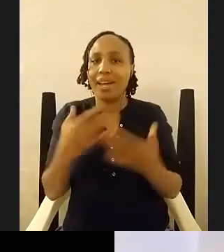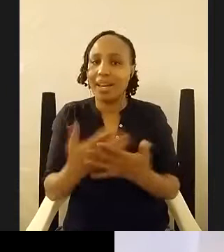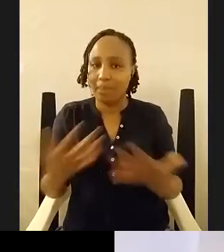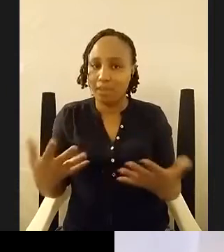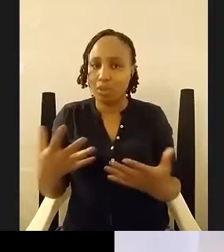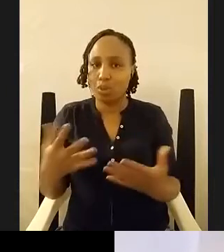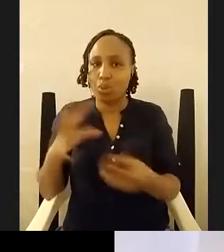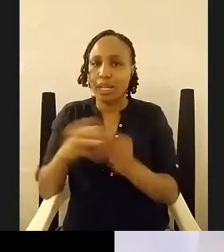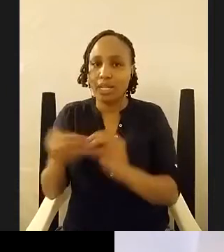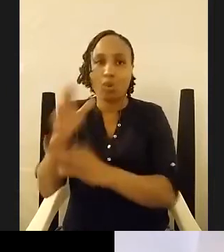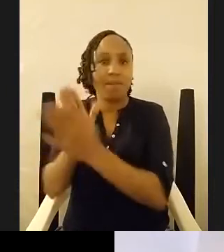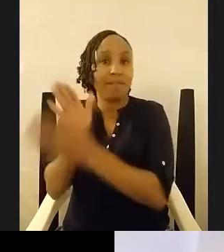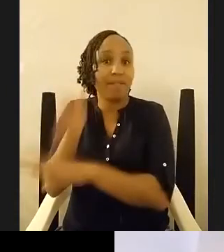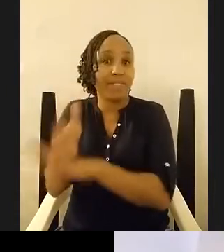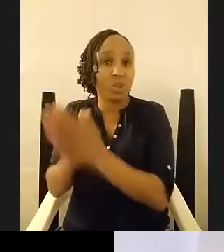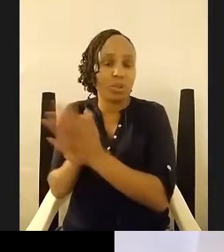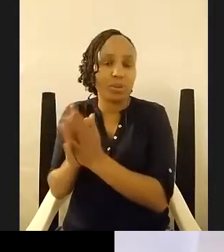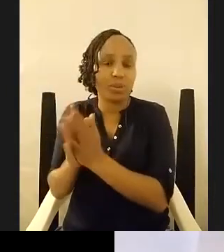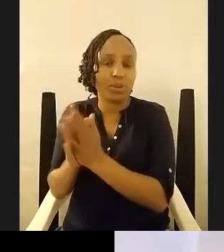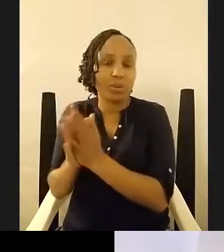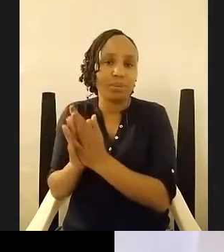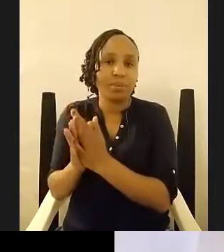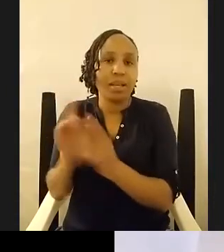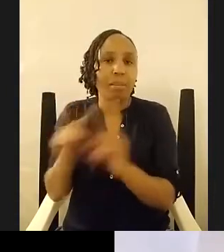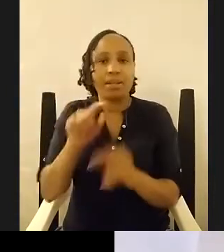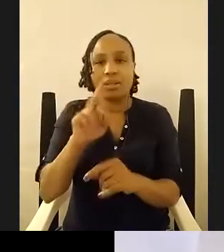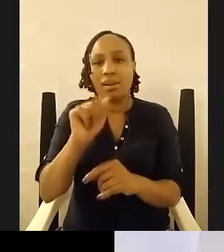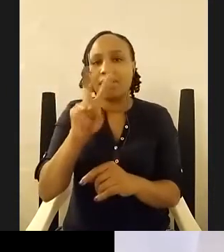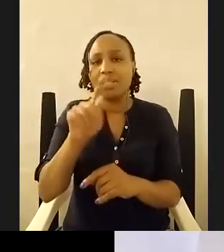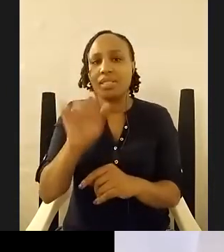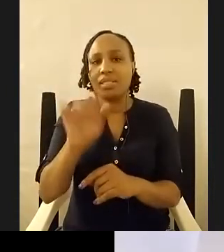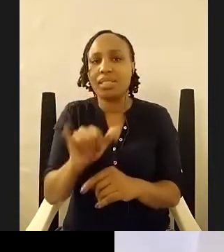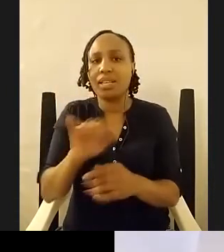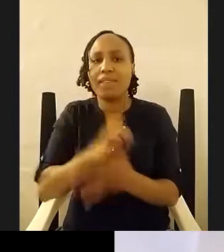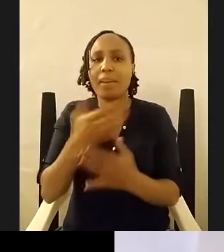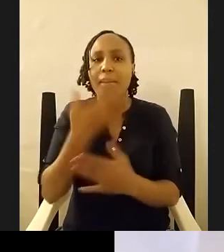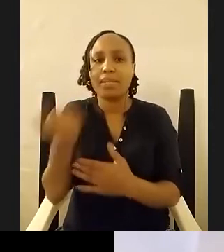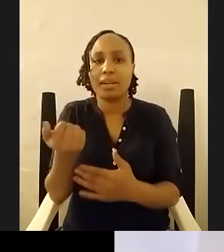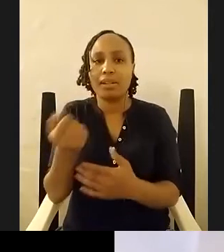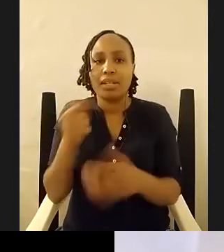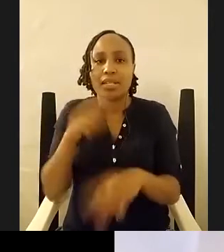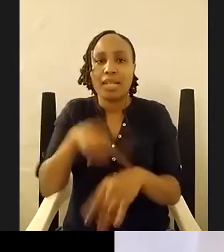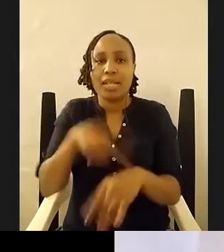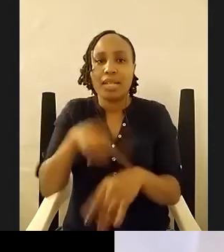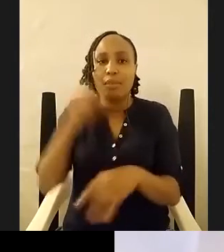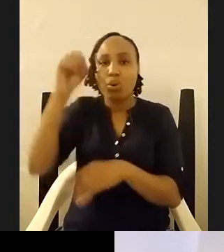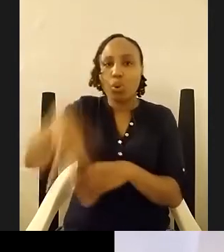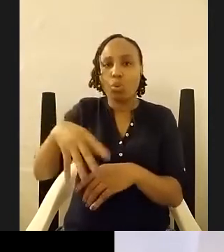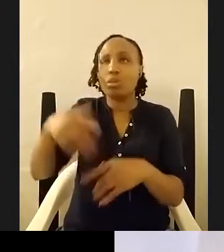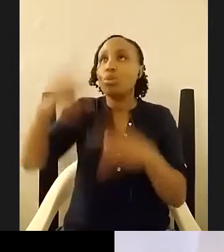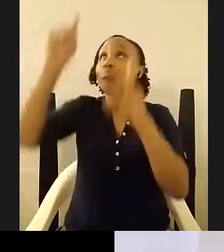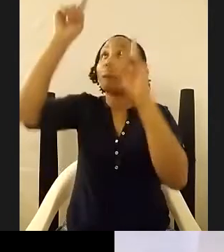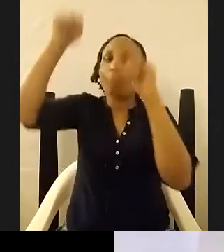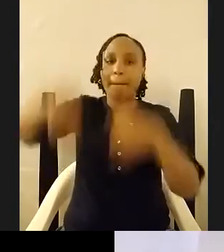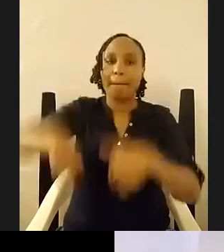but gravity is even better because it's nice to know that when you throw something it comes back down and so um in your fictional